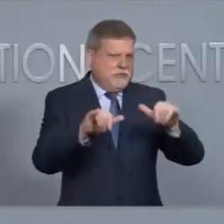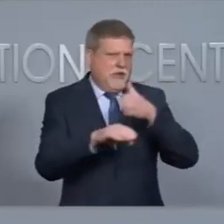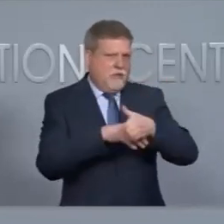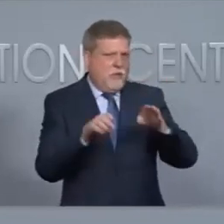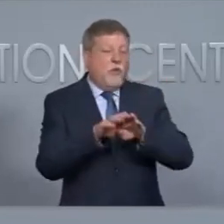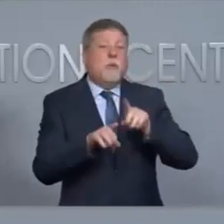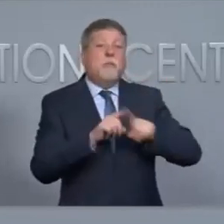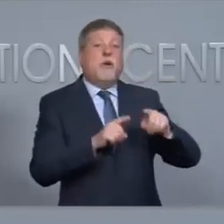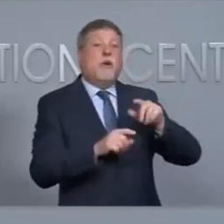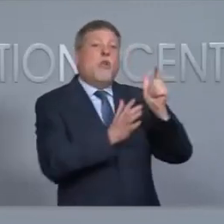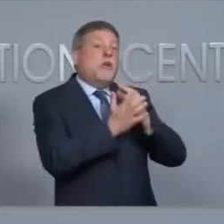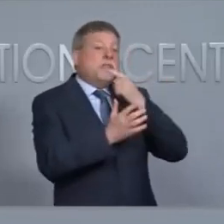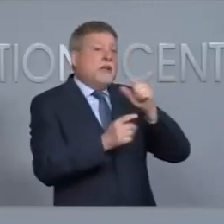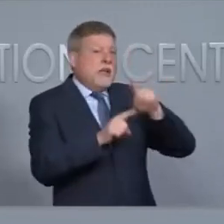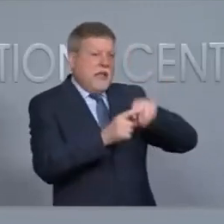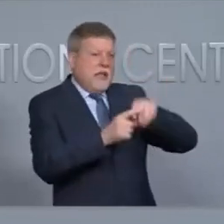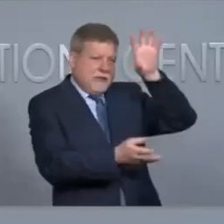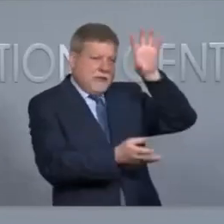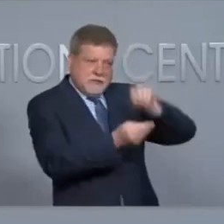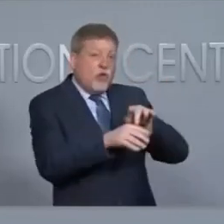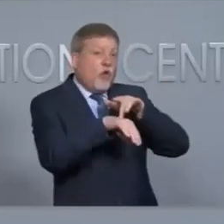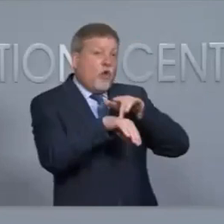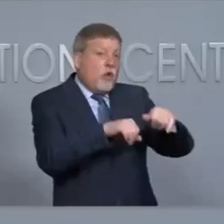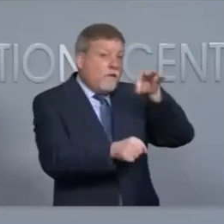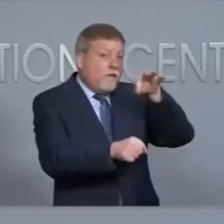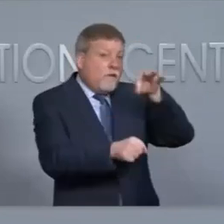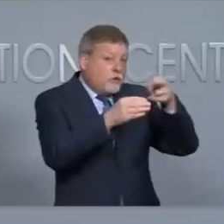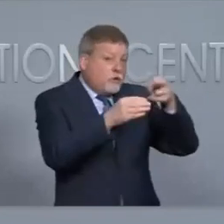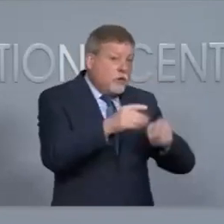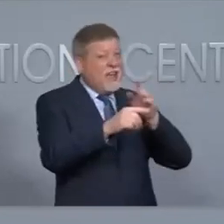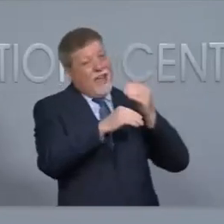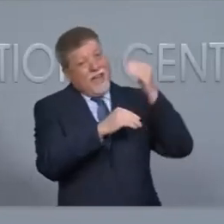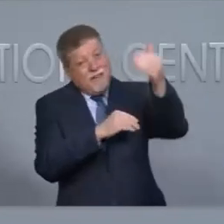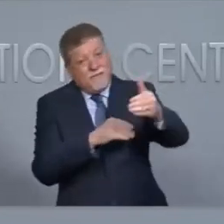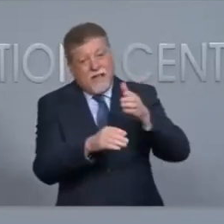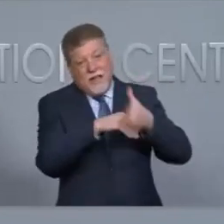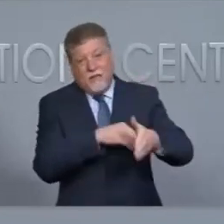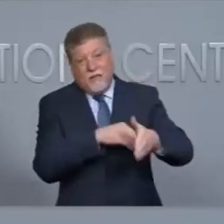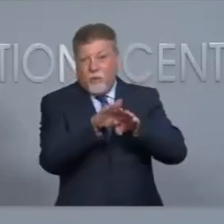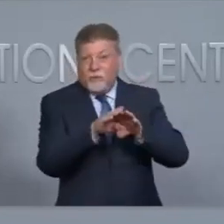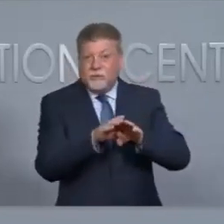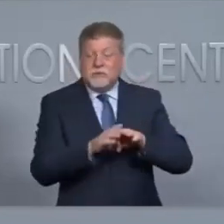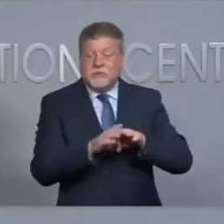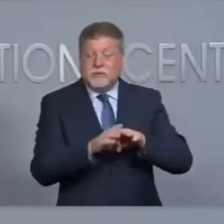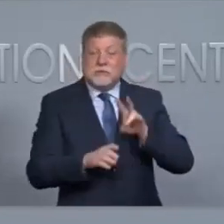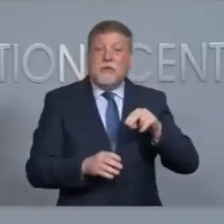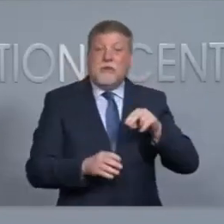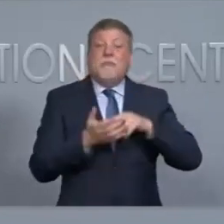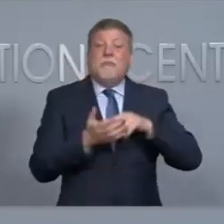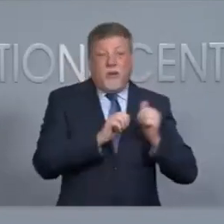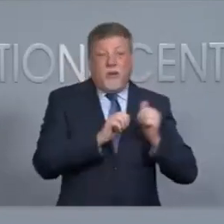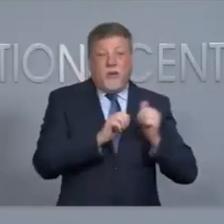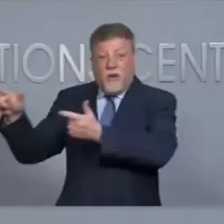tabulate the early voting results until after the polls close. So, with that, all the counties